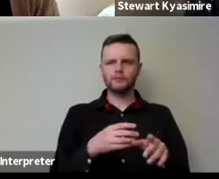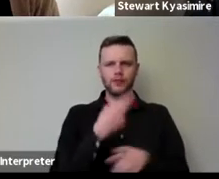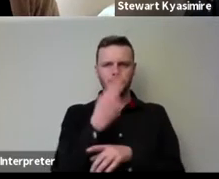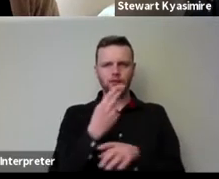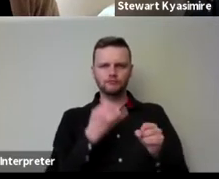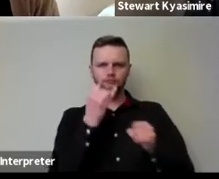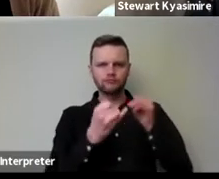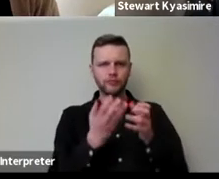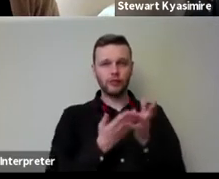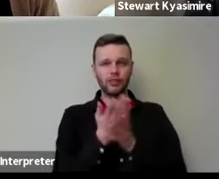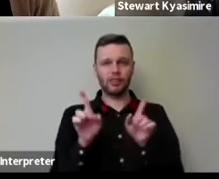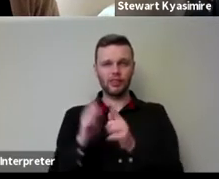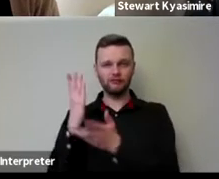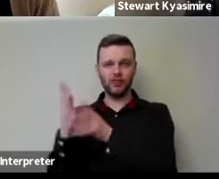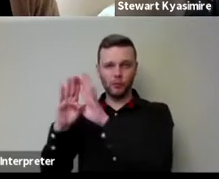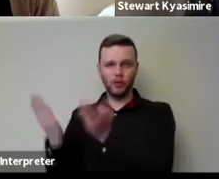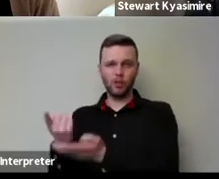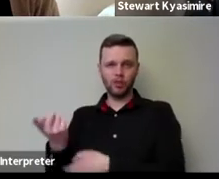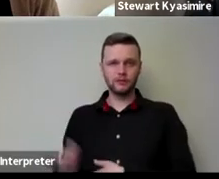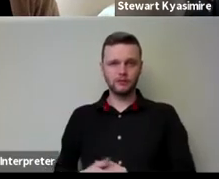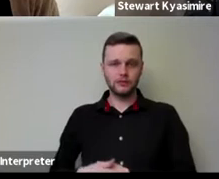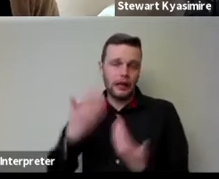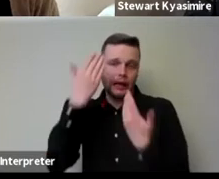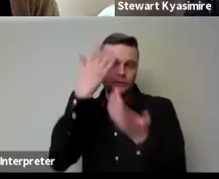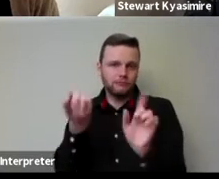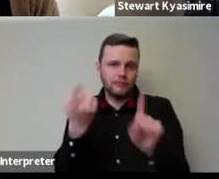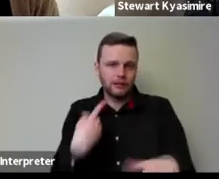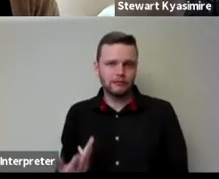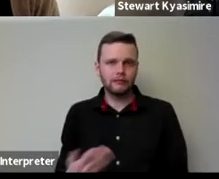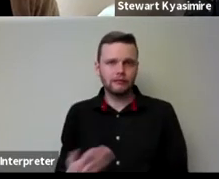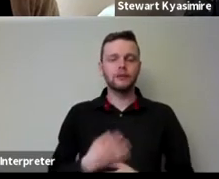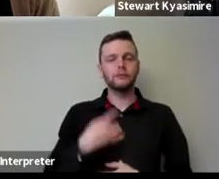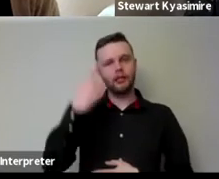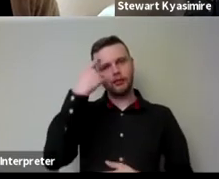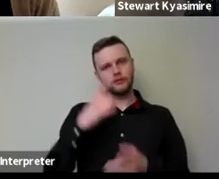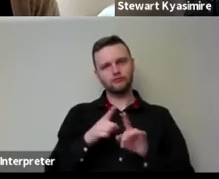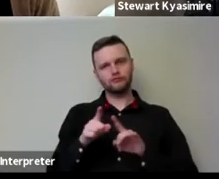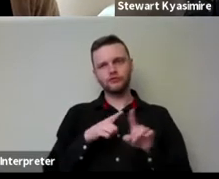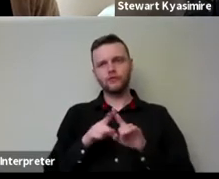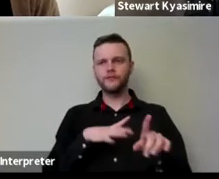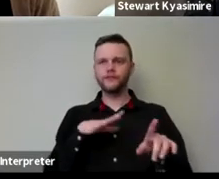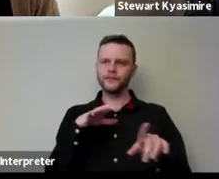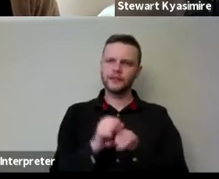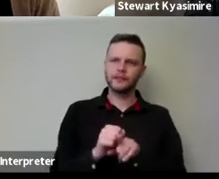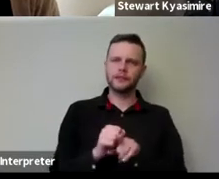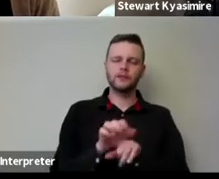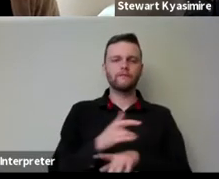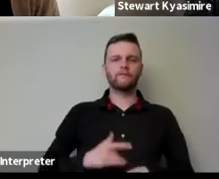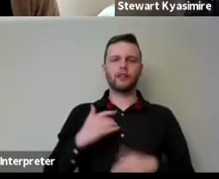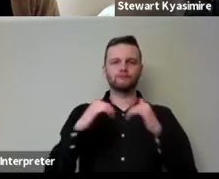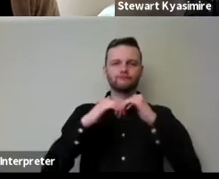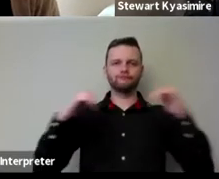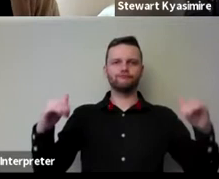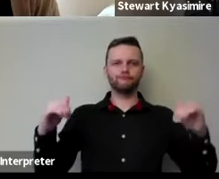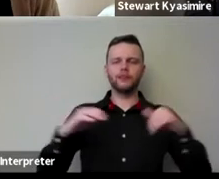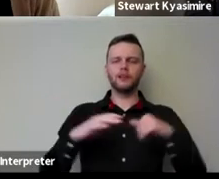like in the real world um so i don't know the answer but i think i think trying to find a way of these things not feeling too separate is does seem important